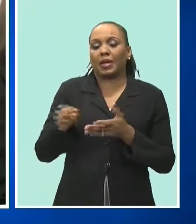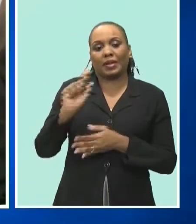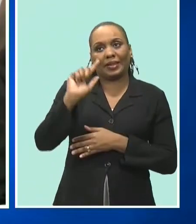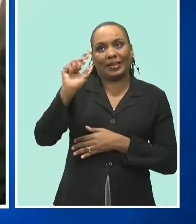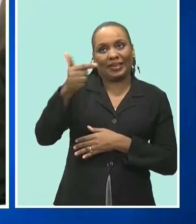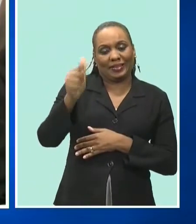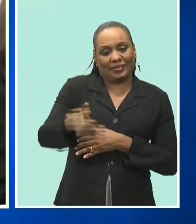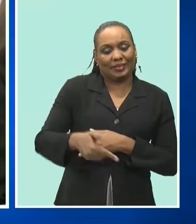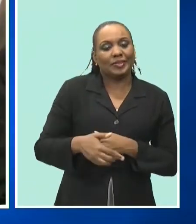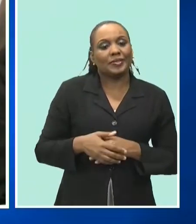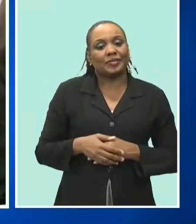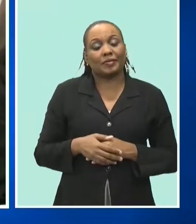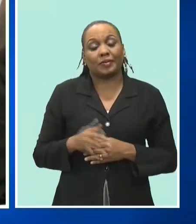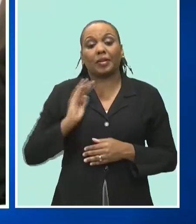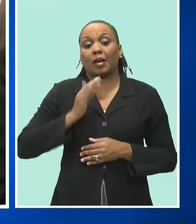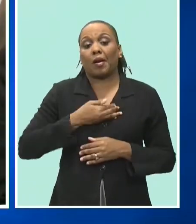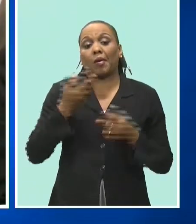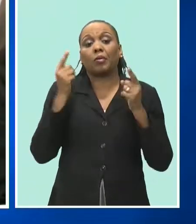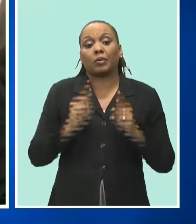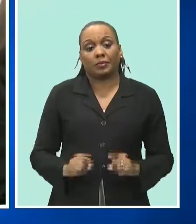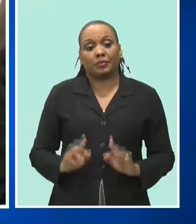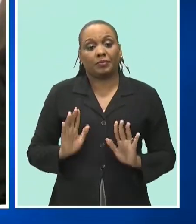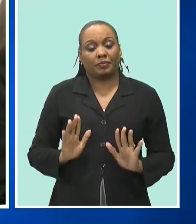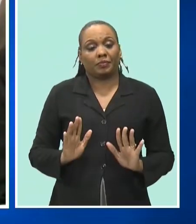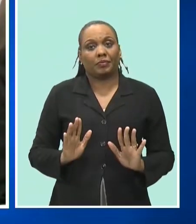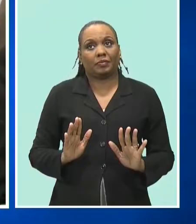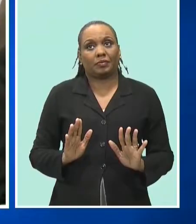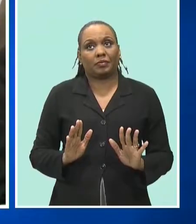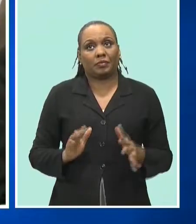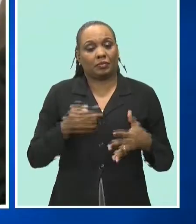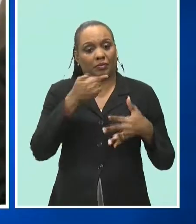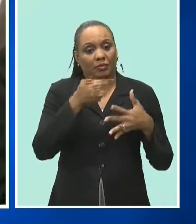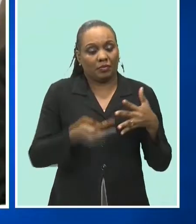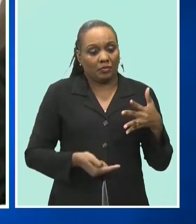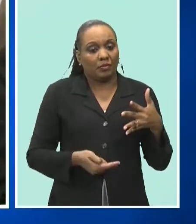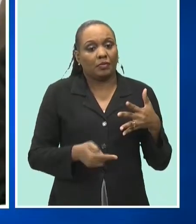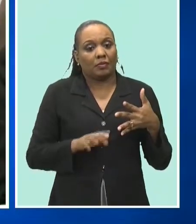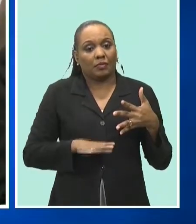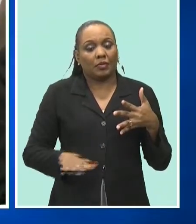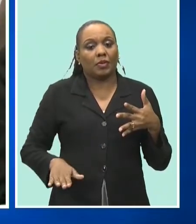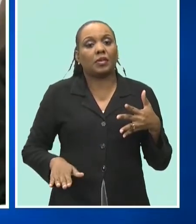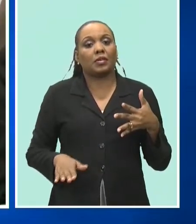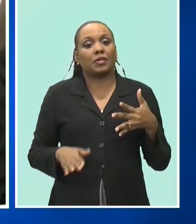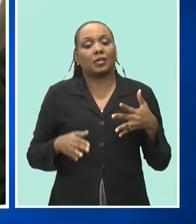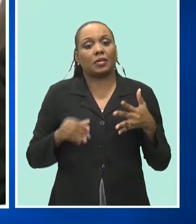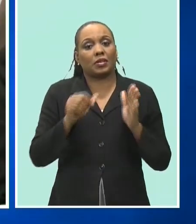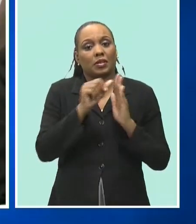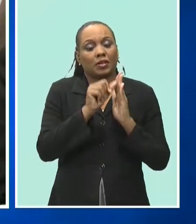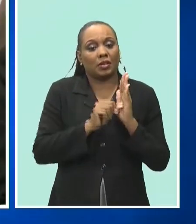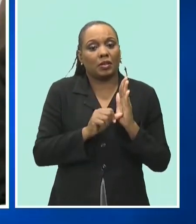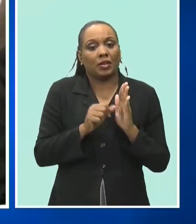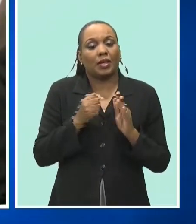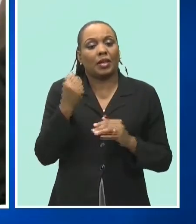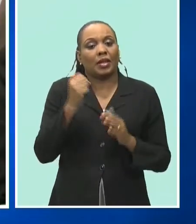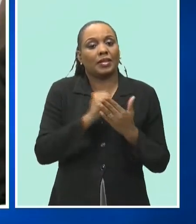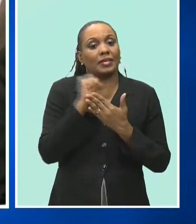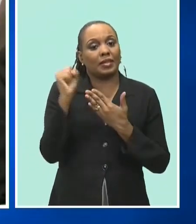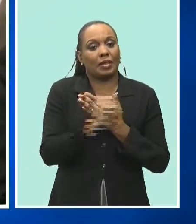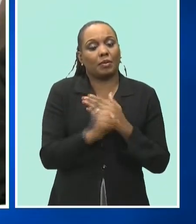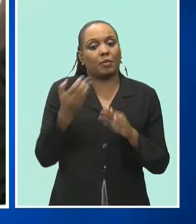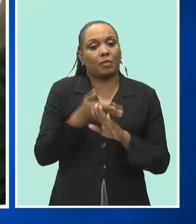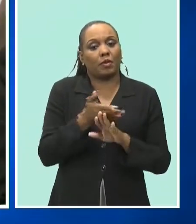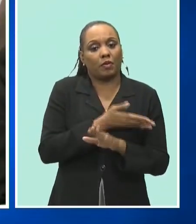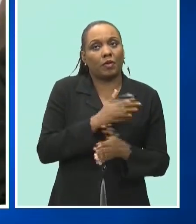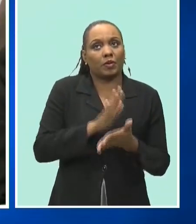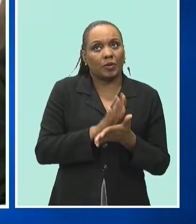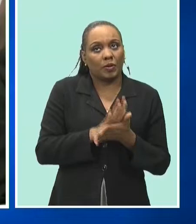and that is the agreement that we had those children were operated on in september before school and on